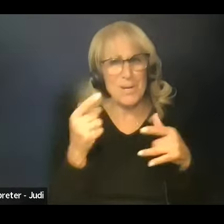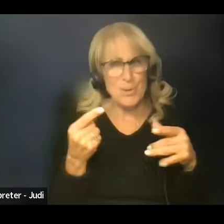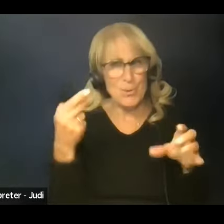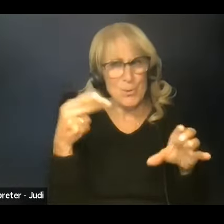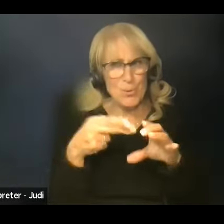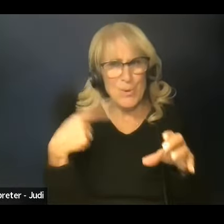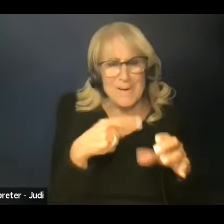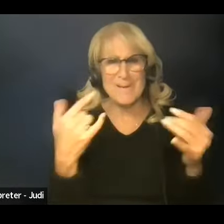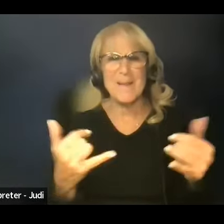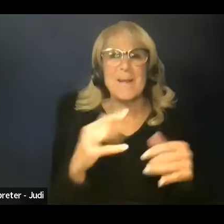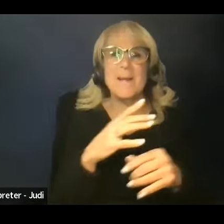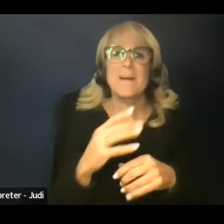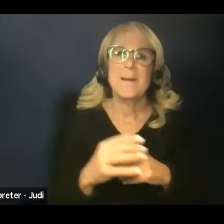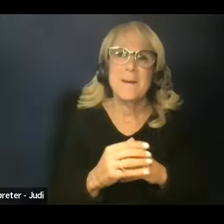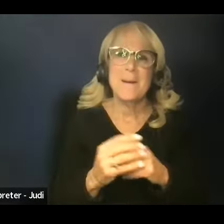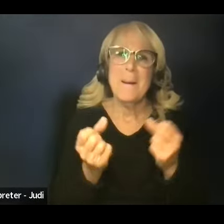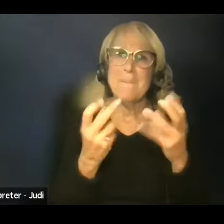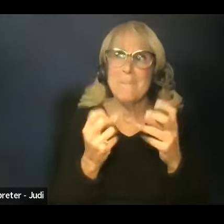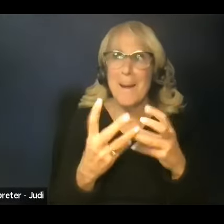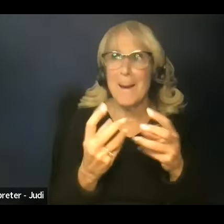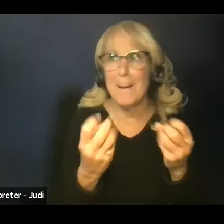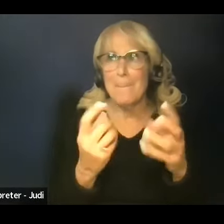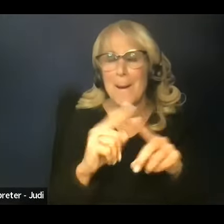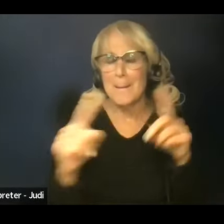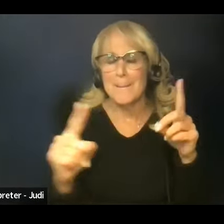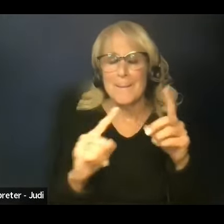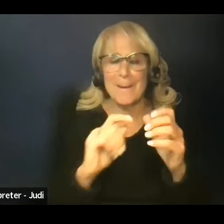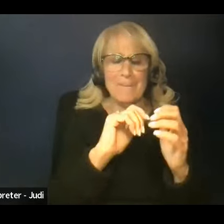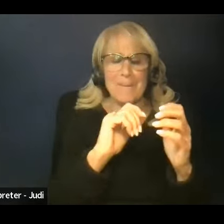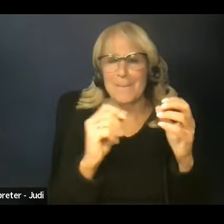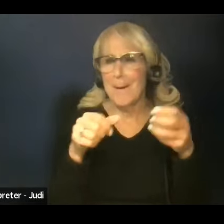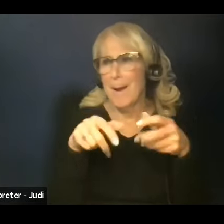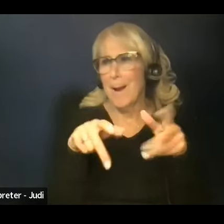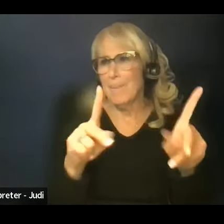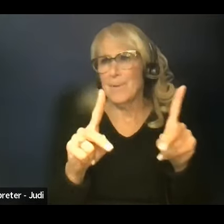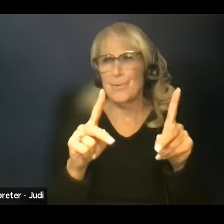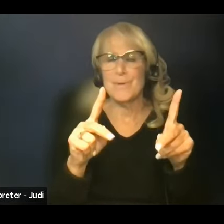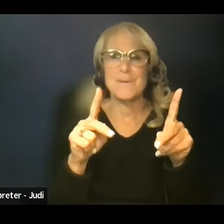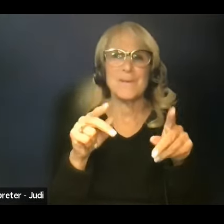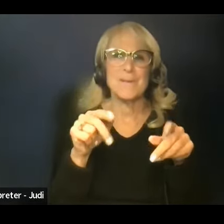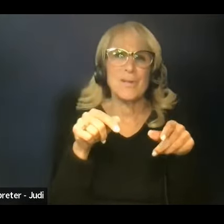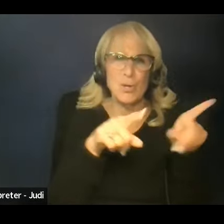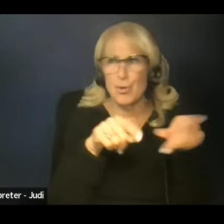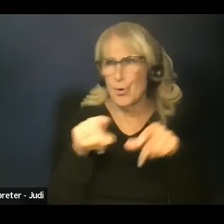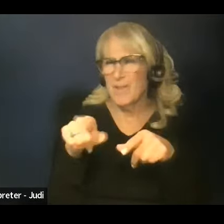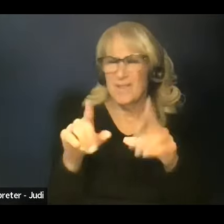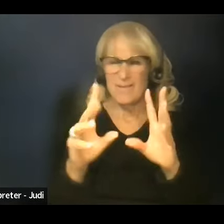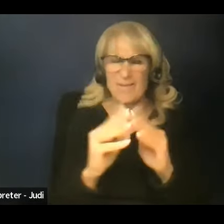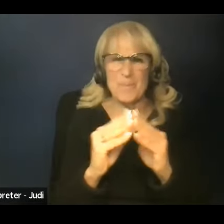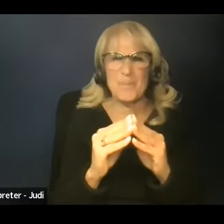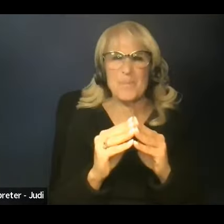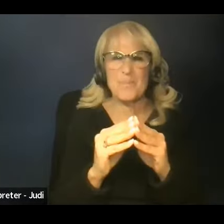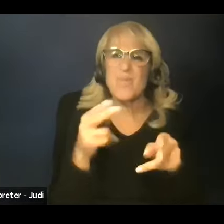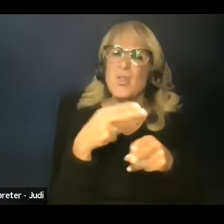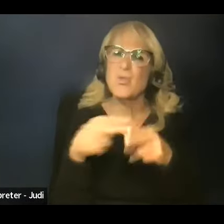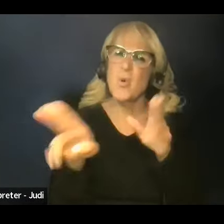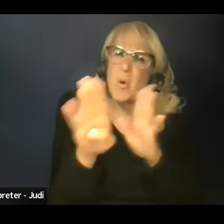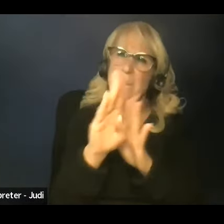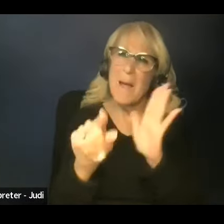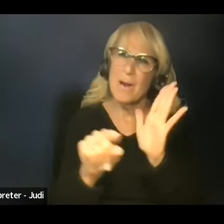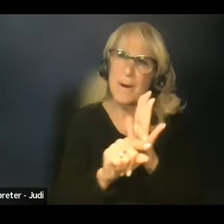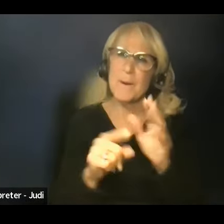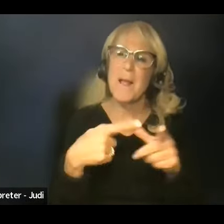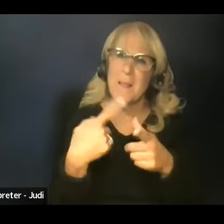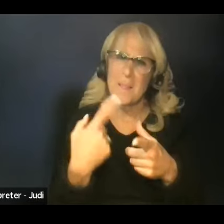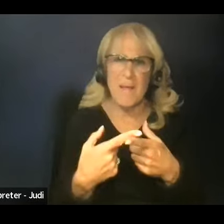that there are many competing opportunities across this entire conference. So I'm just going to give just a short background and